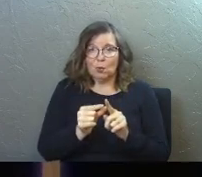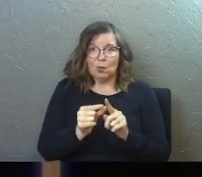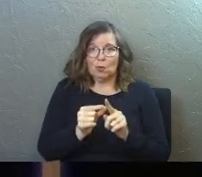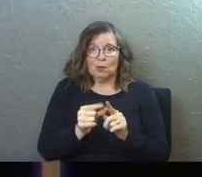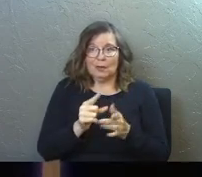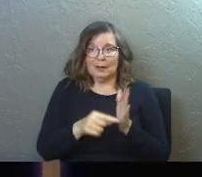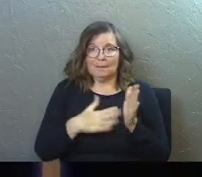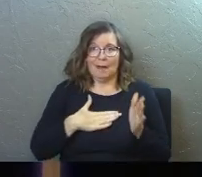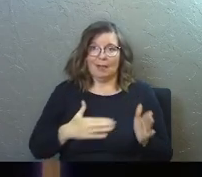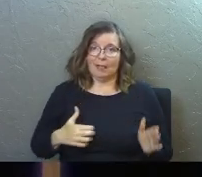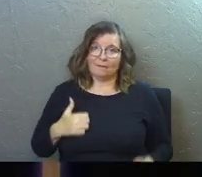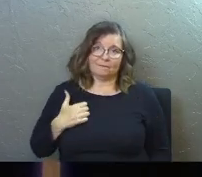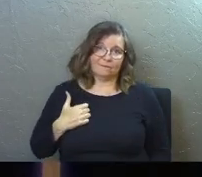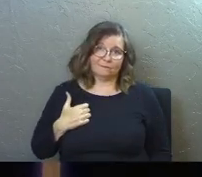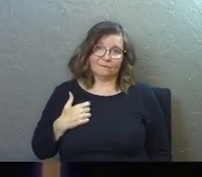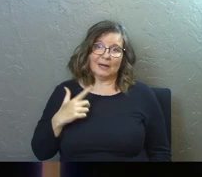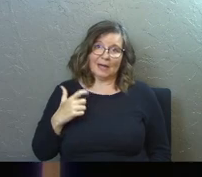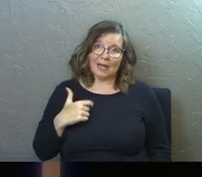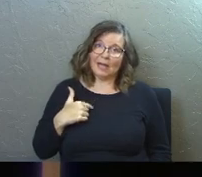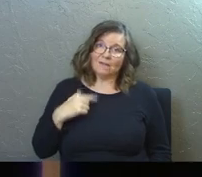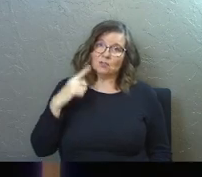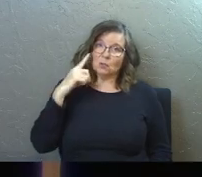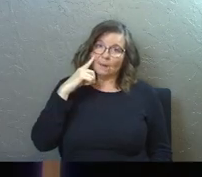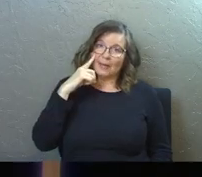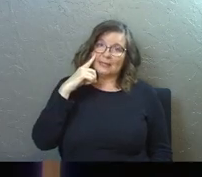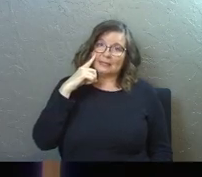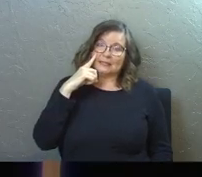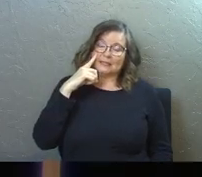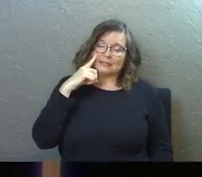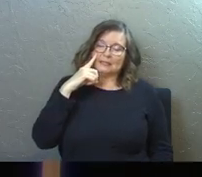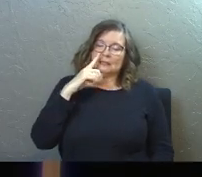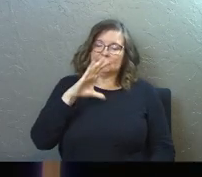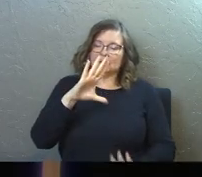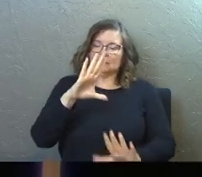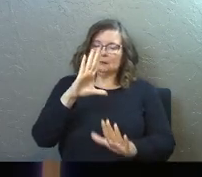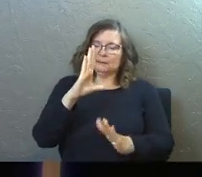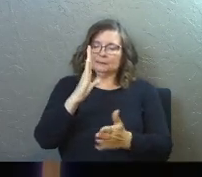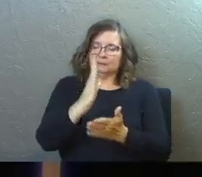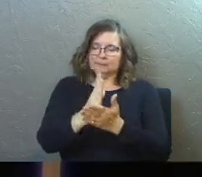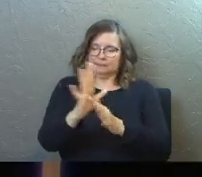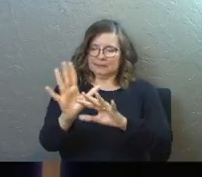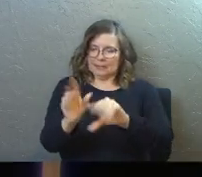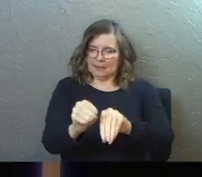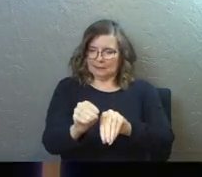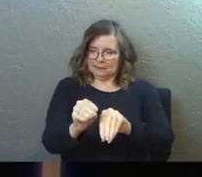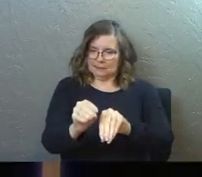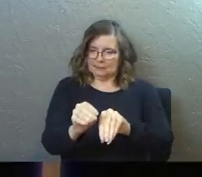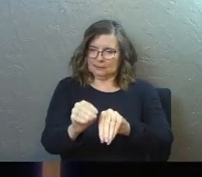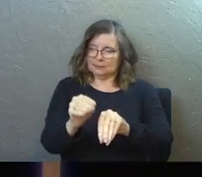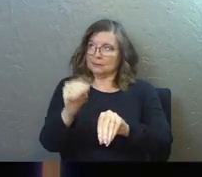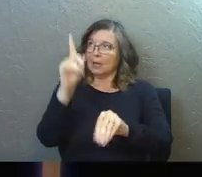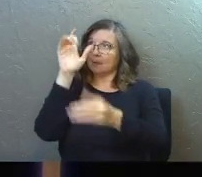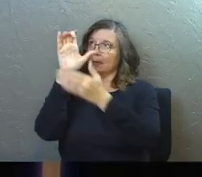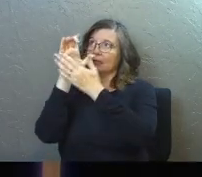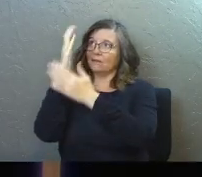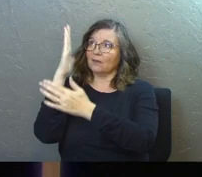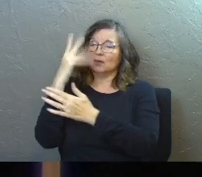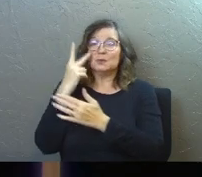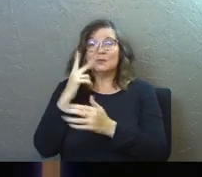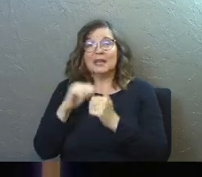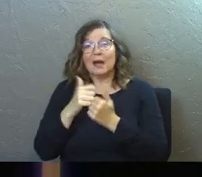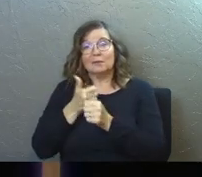voice in my life. And I gotta, I gotta mentally silence them. And I gotta believe God. Do you see how this whole thing is by faith?